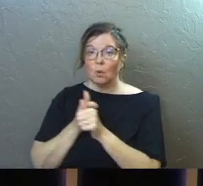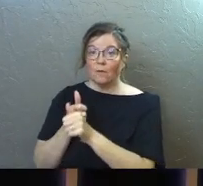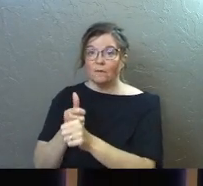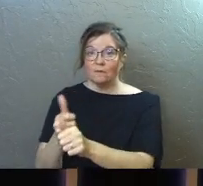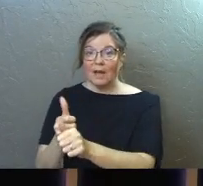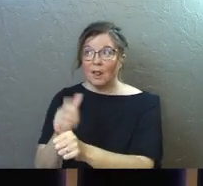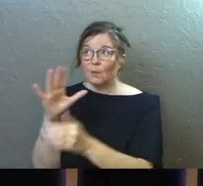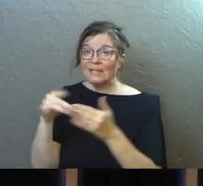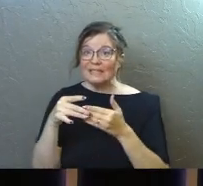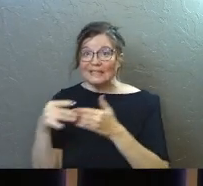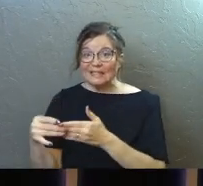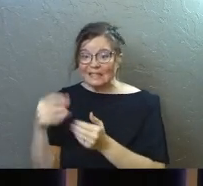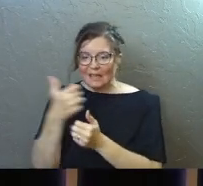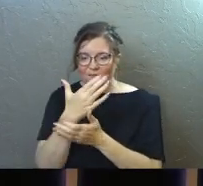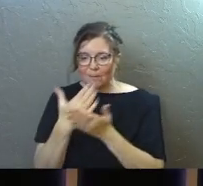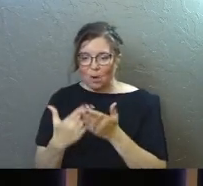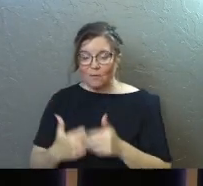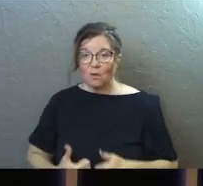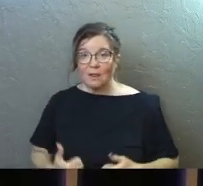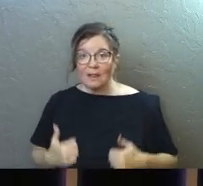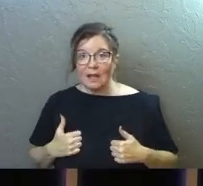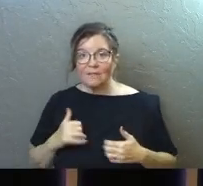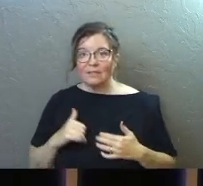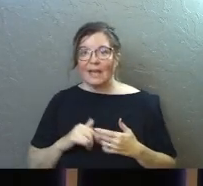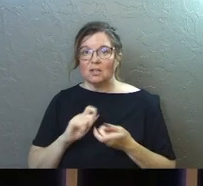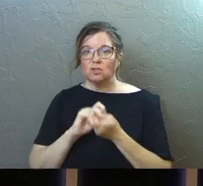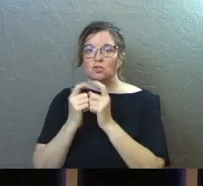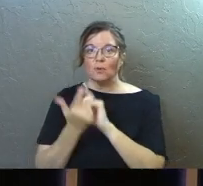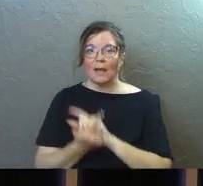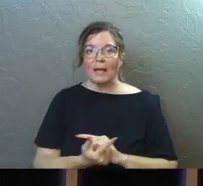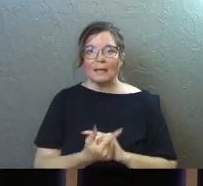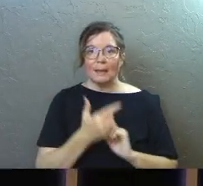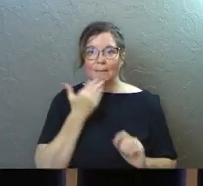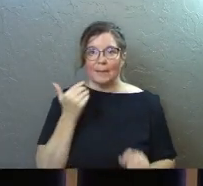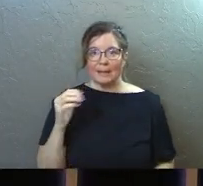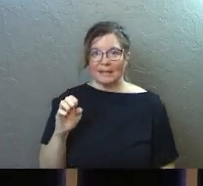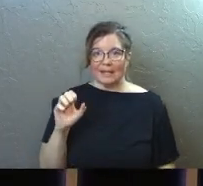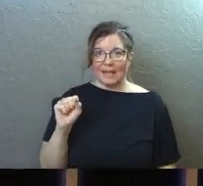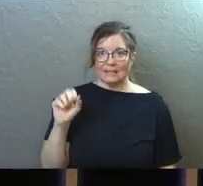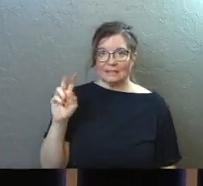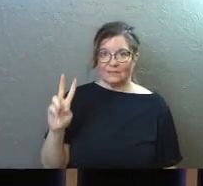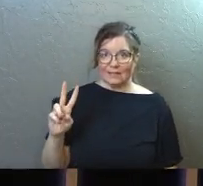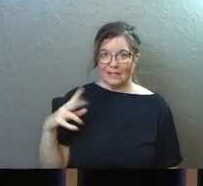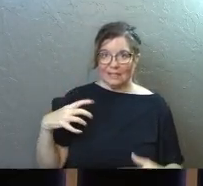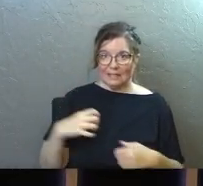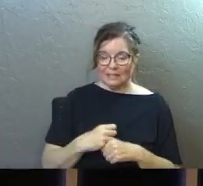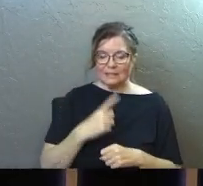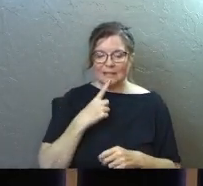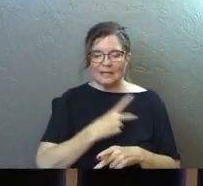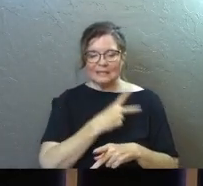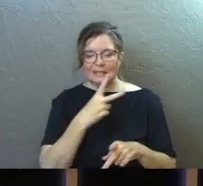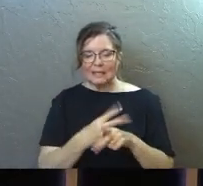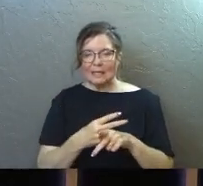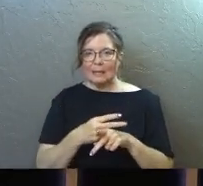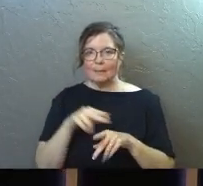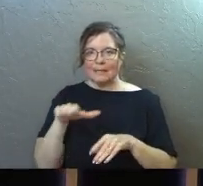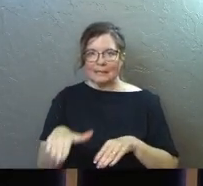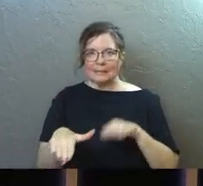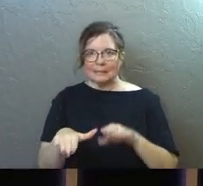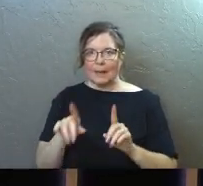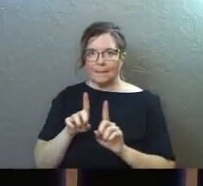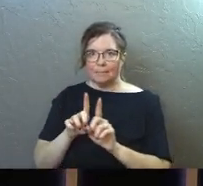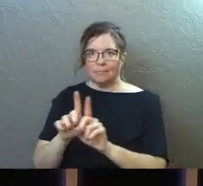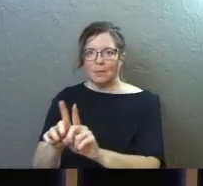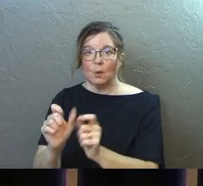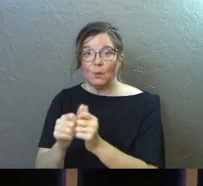follow the spirit's leading in every part of your lives. That's translated better in the ESV. And it says, keep in step with the